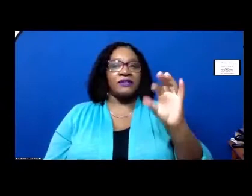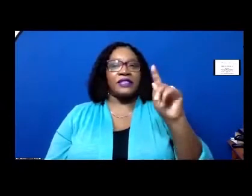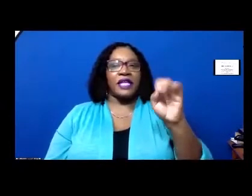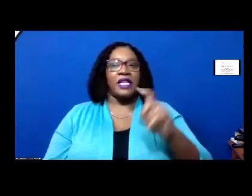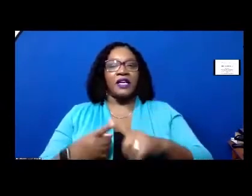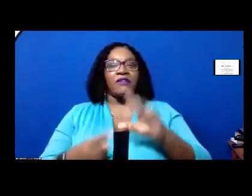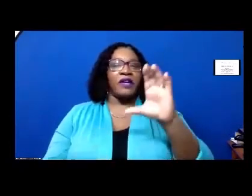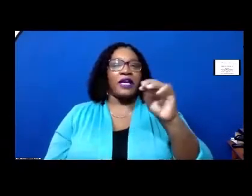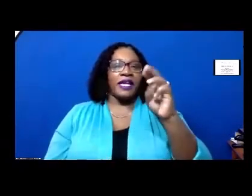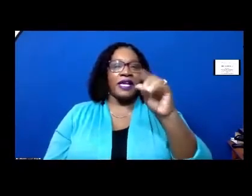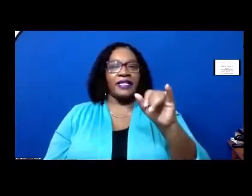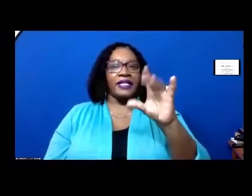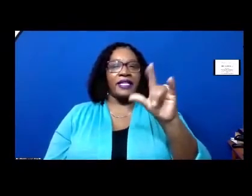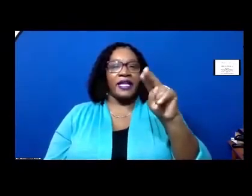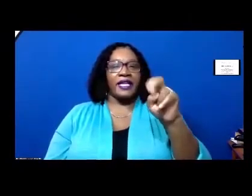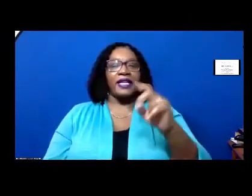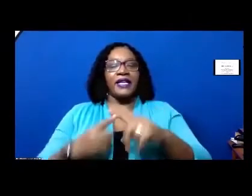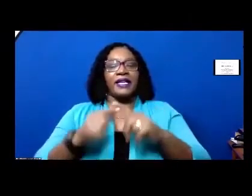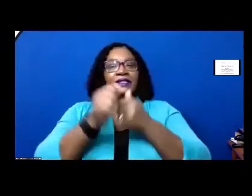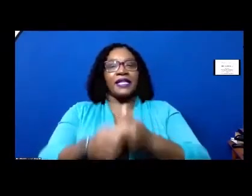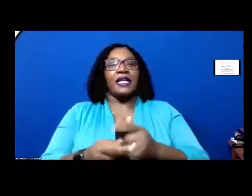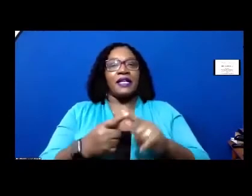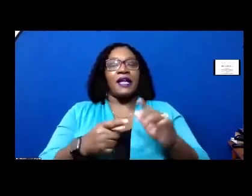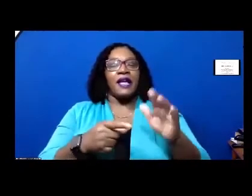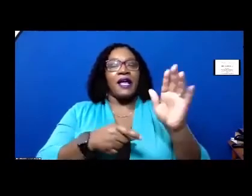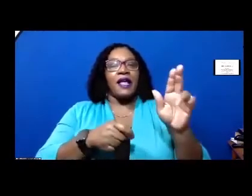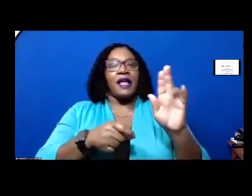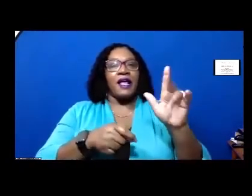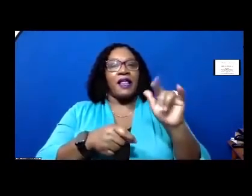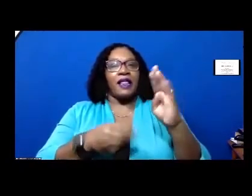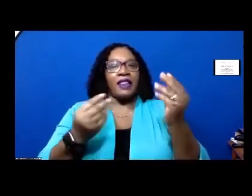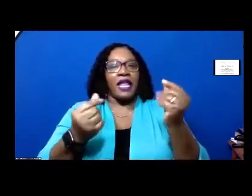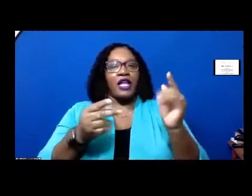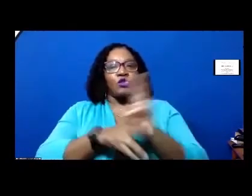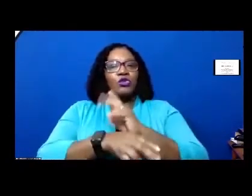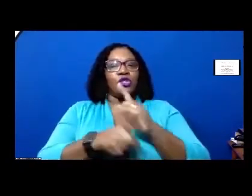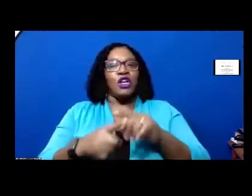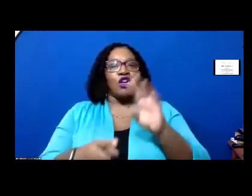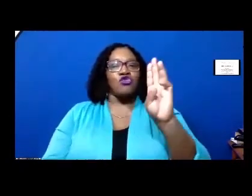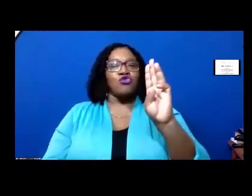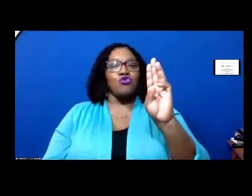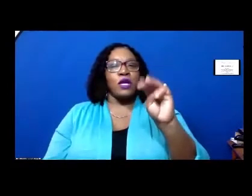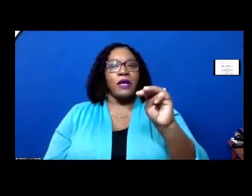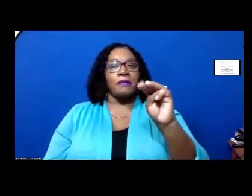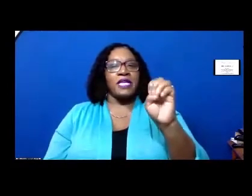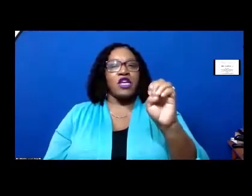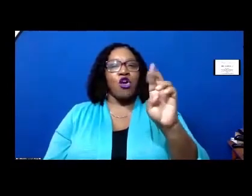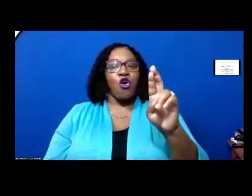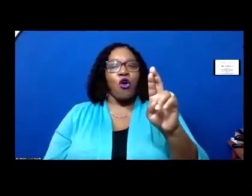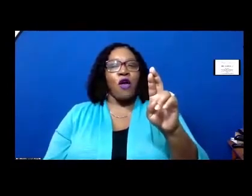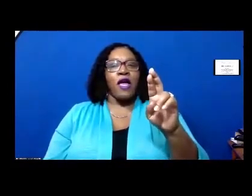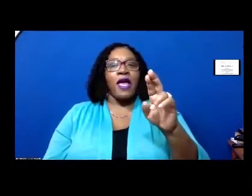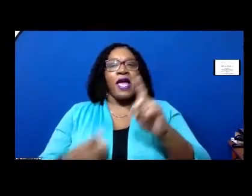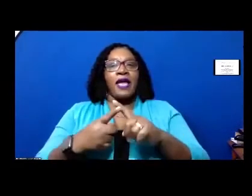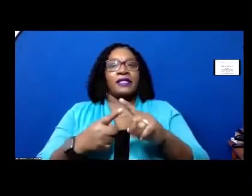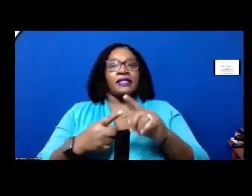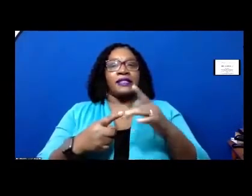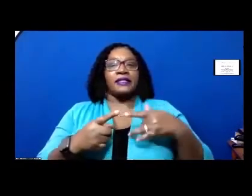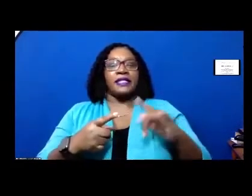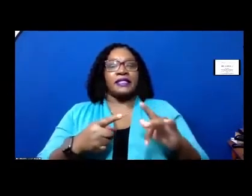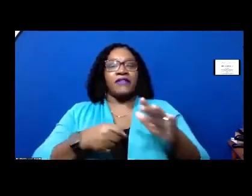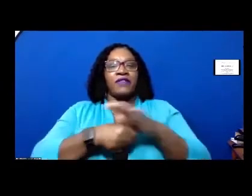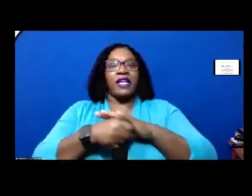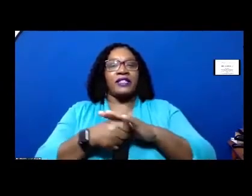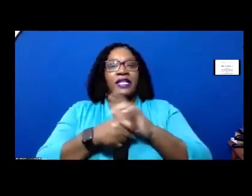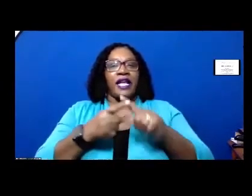a request to annex and assigned a land use classification of uemr and transitional sensitive lands and assign a zoning